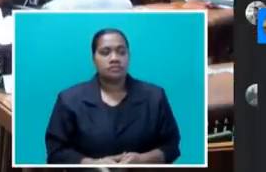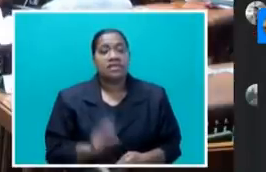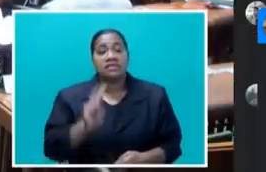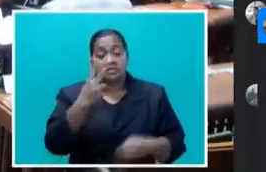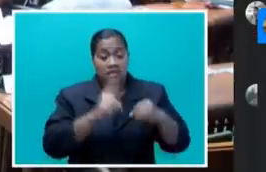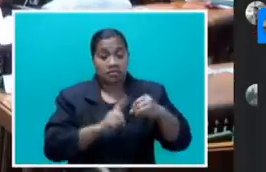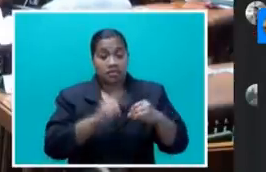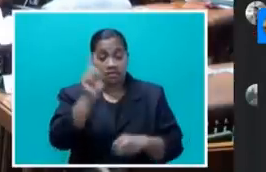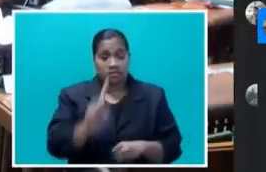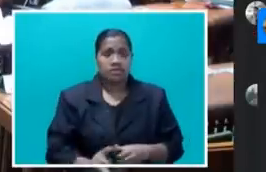And I call on the Honourable